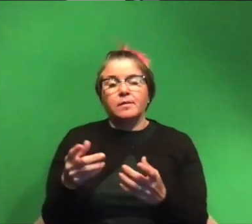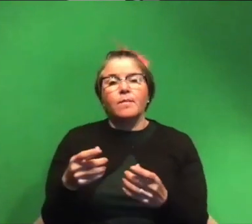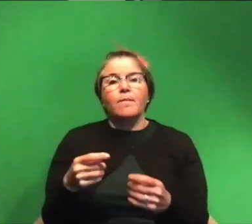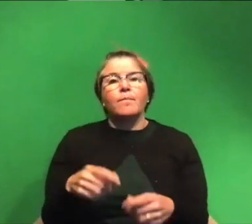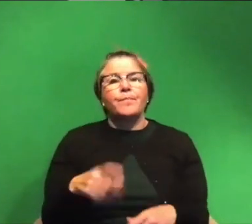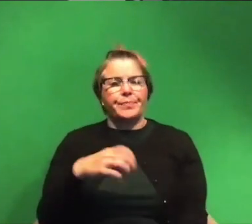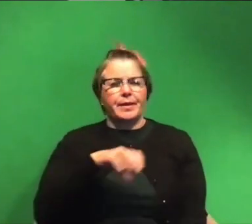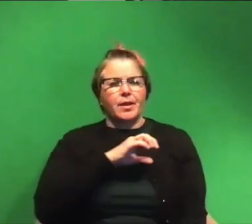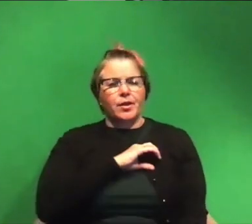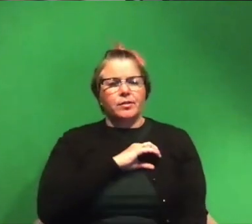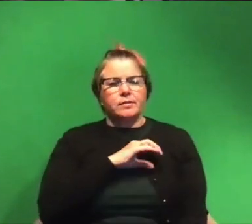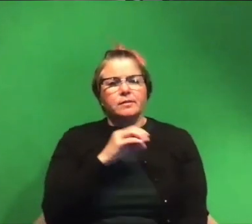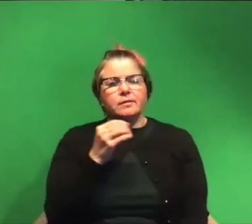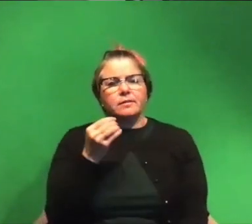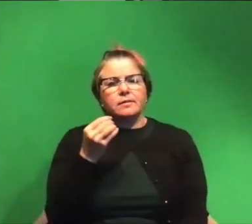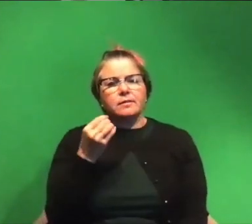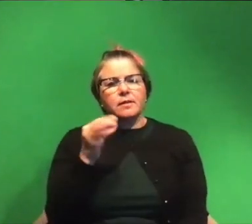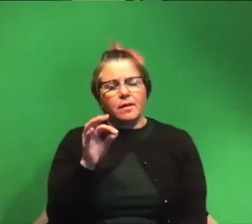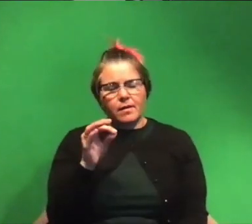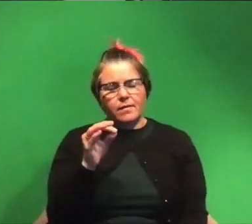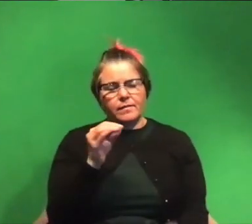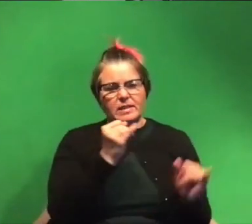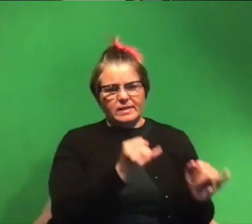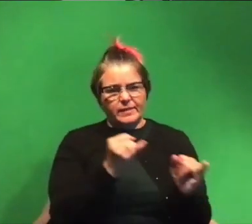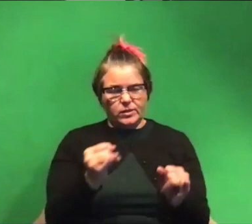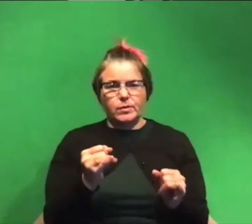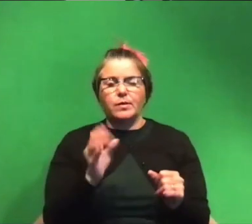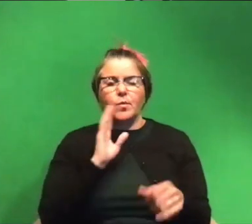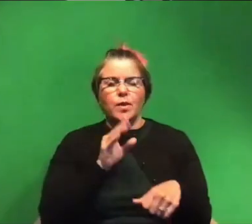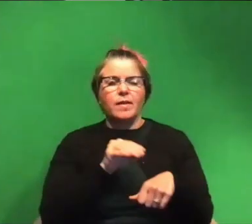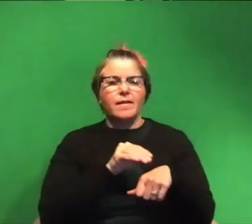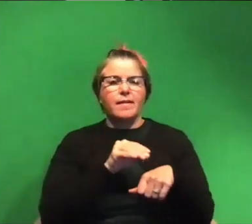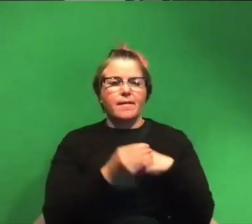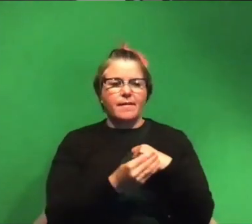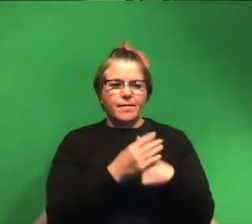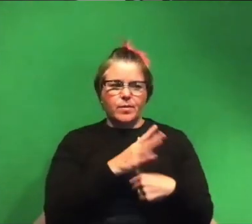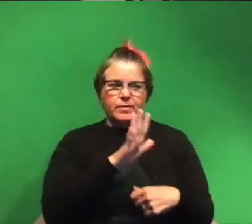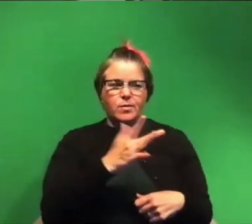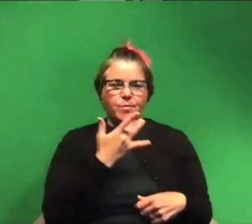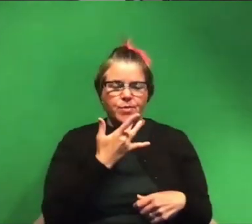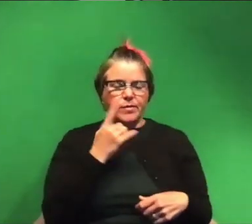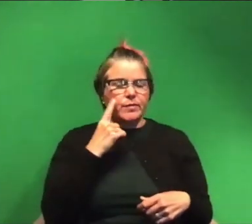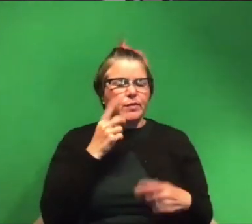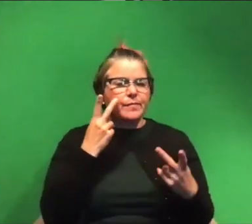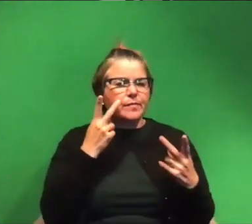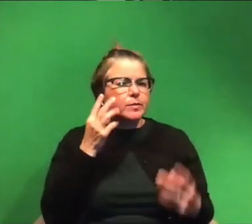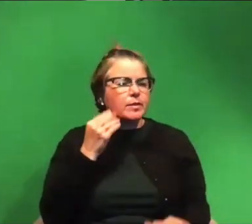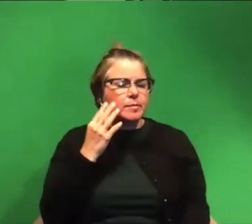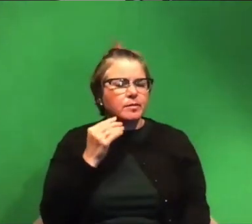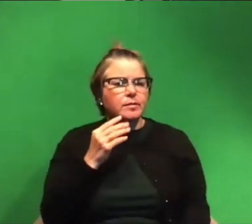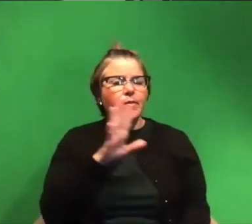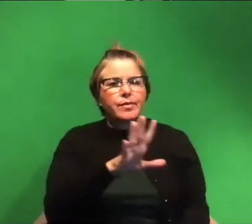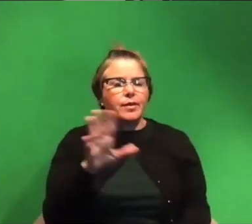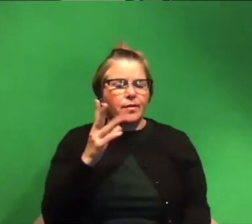characteristics of the individual that influences their preference for their visual experiences or their visual